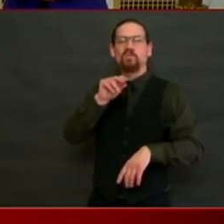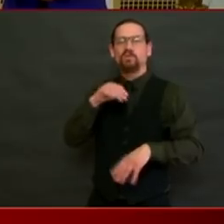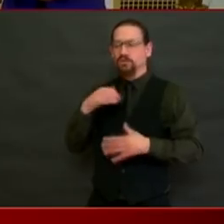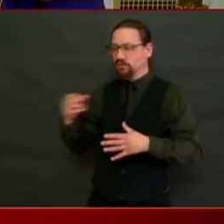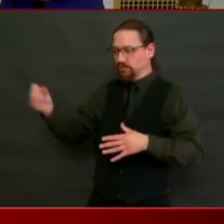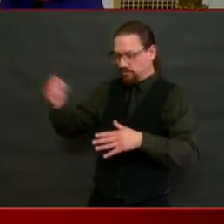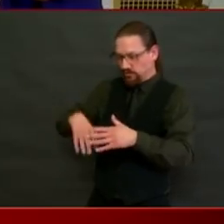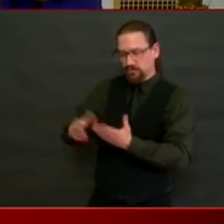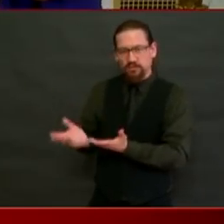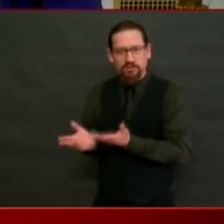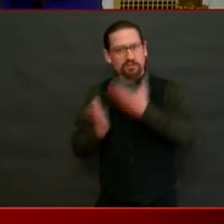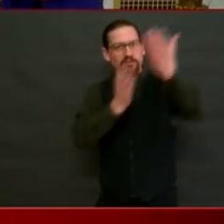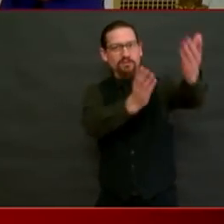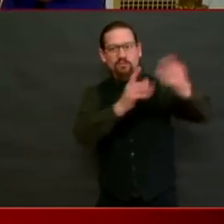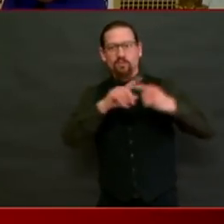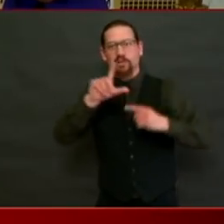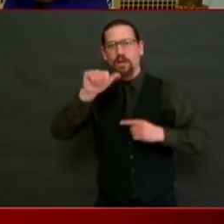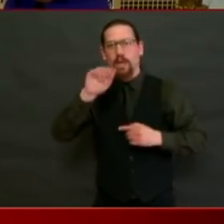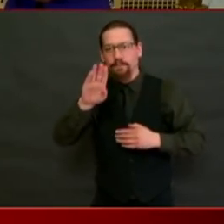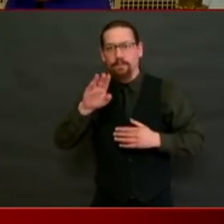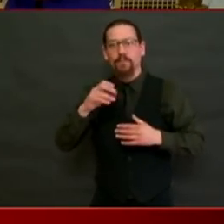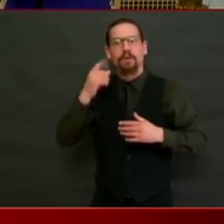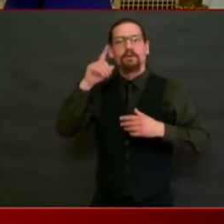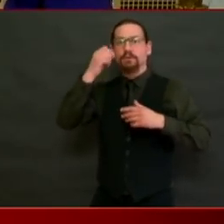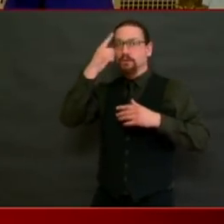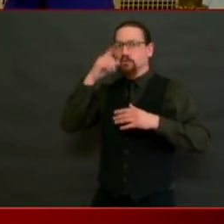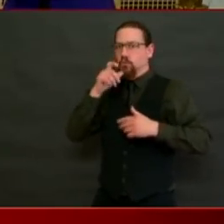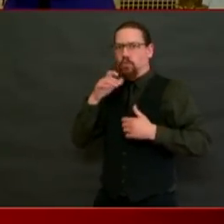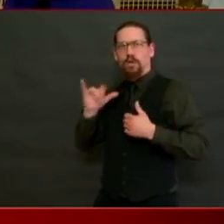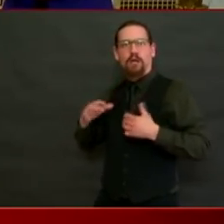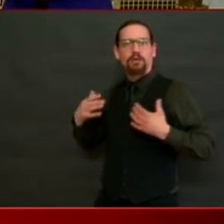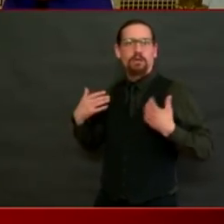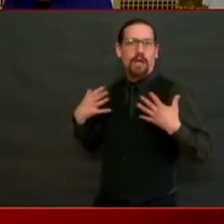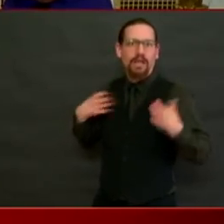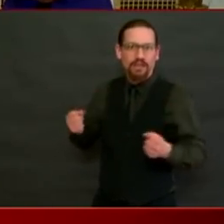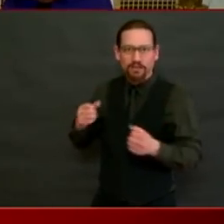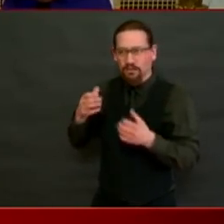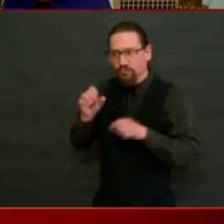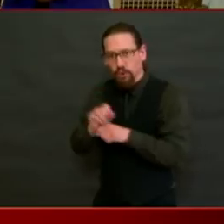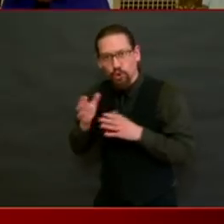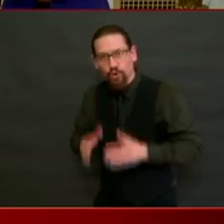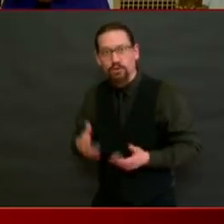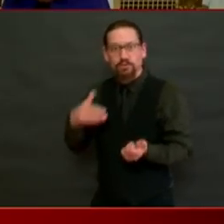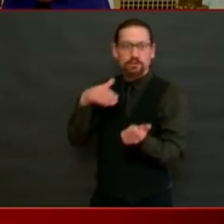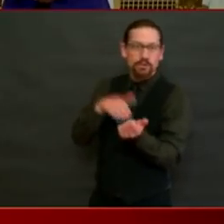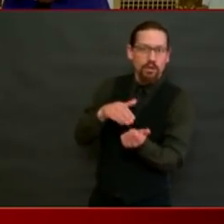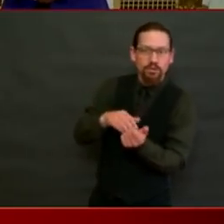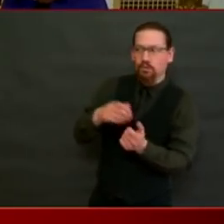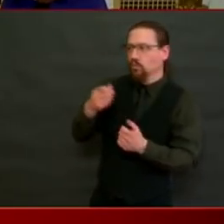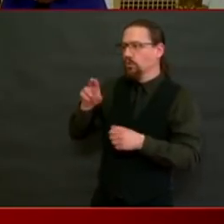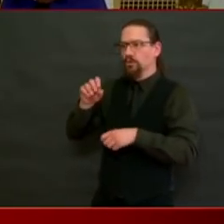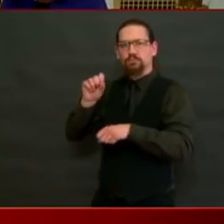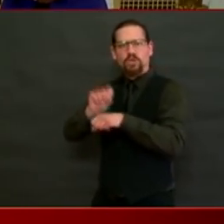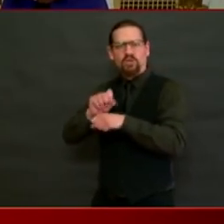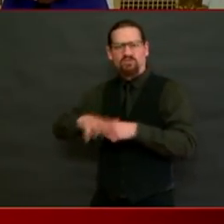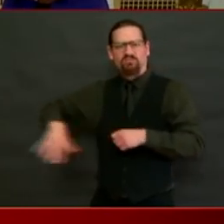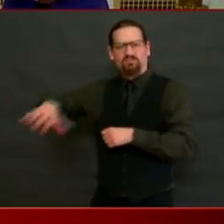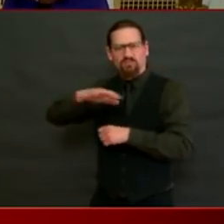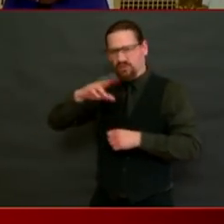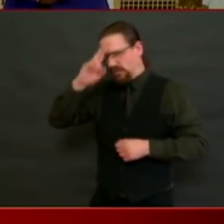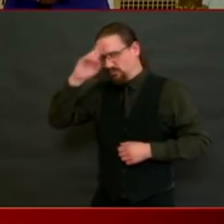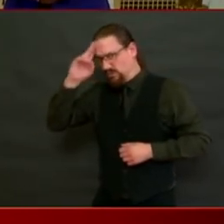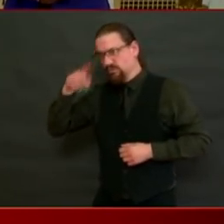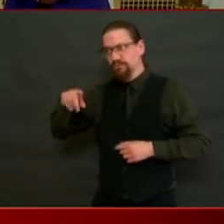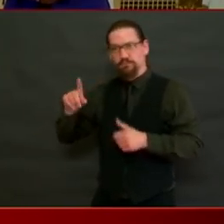you'll get a quicker result. But if you are, you know, an average Rhode Islander who feels they need to be tested, it could still take two,